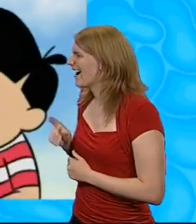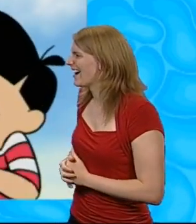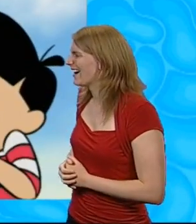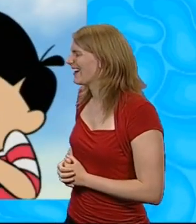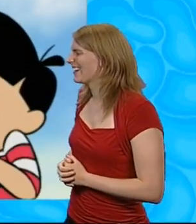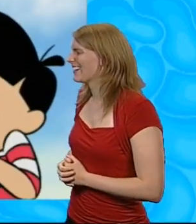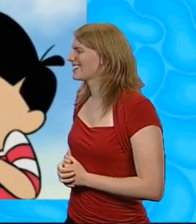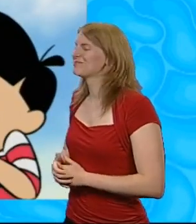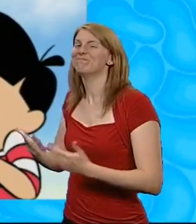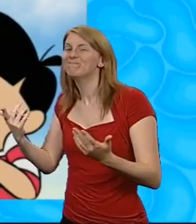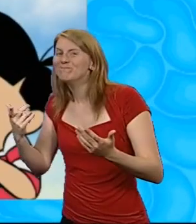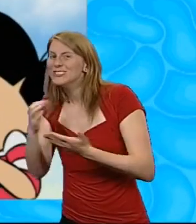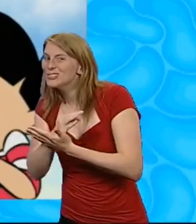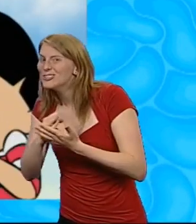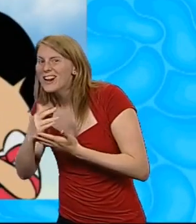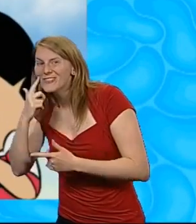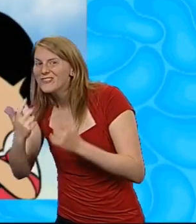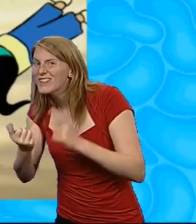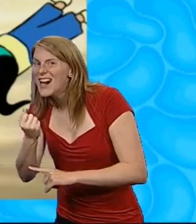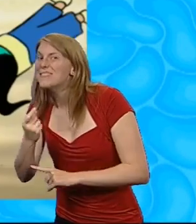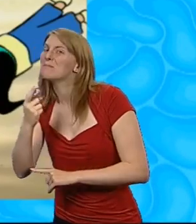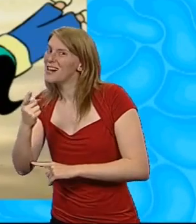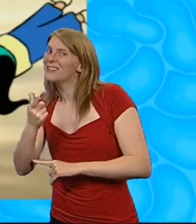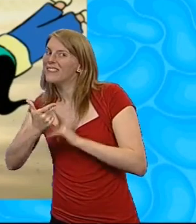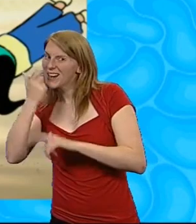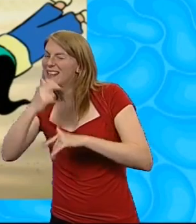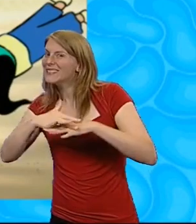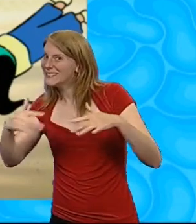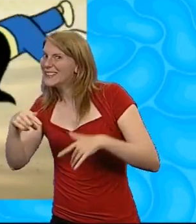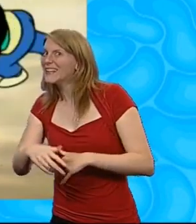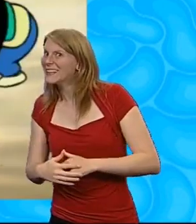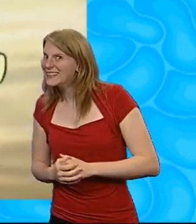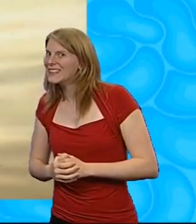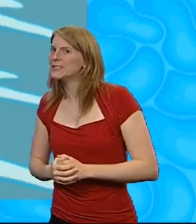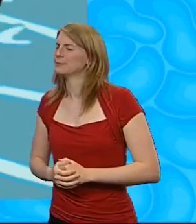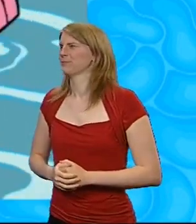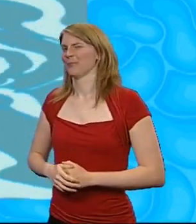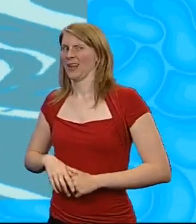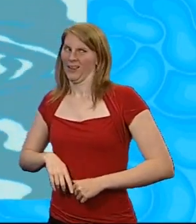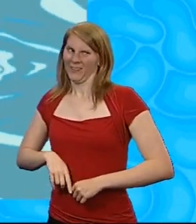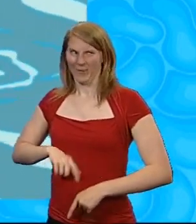You didn't find any seashells, but you did find the sea. Get them!